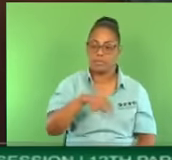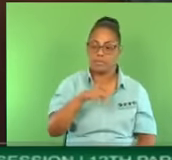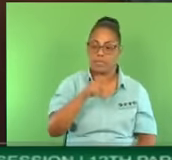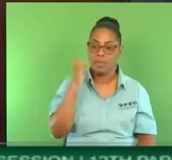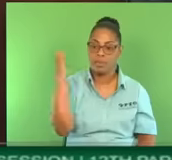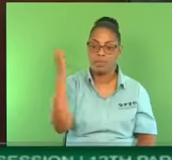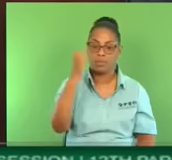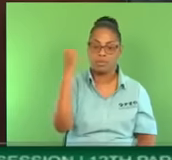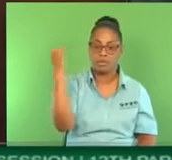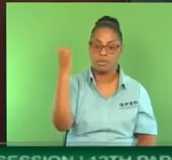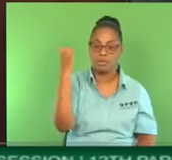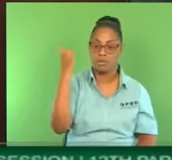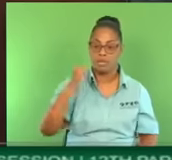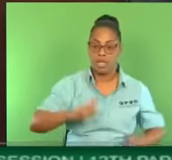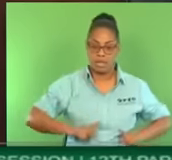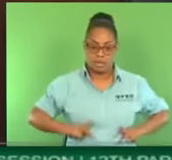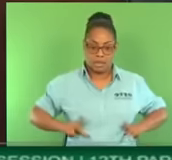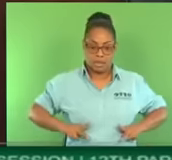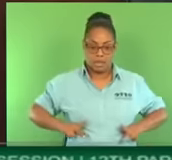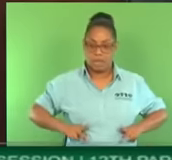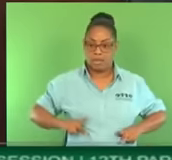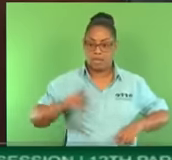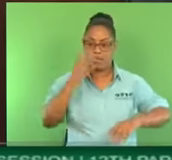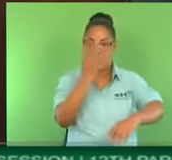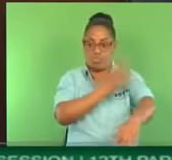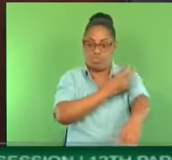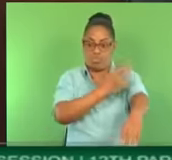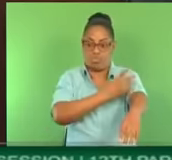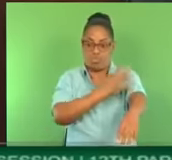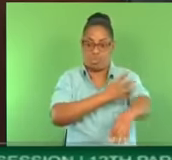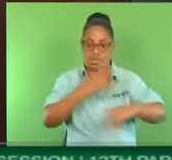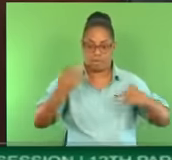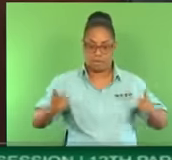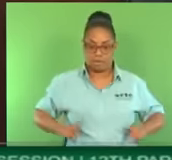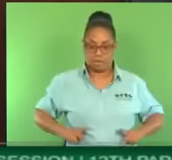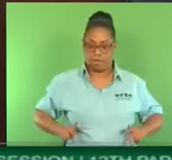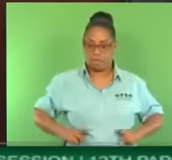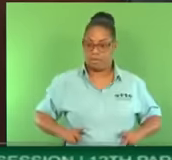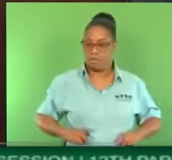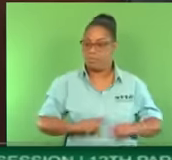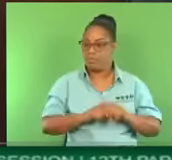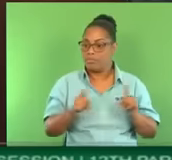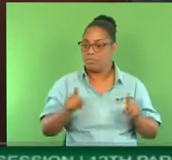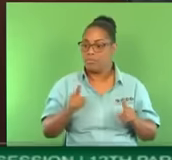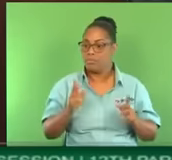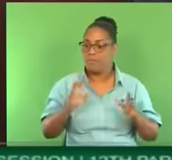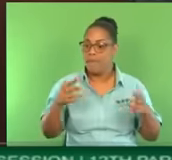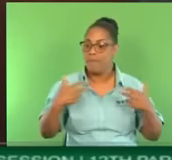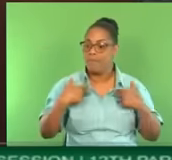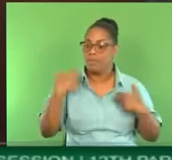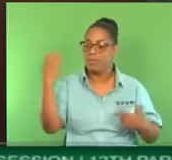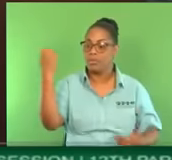Do you know emergency dialysis was not available at the San Fernando General Hospital?